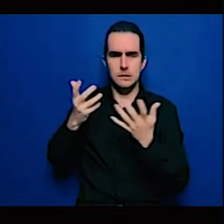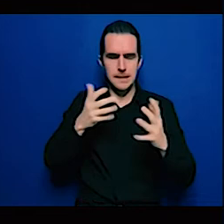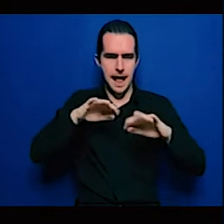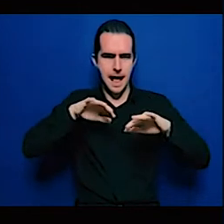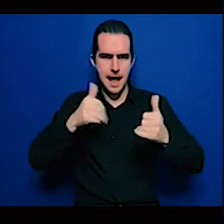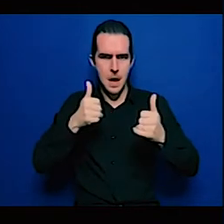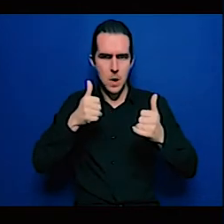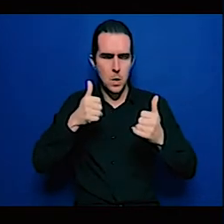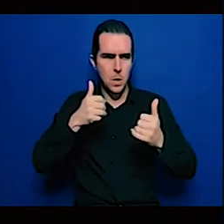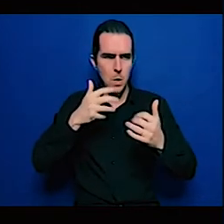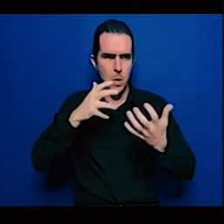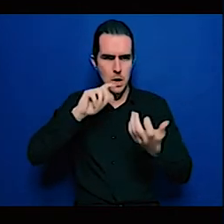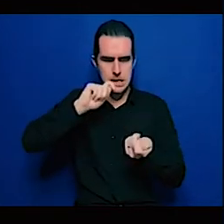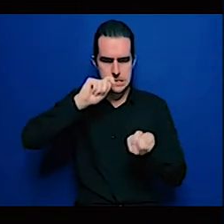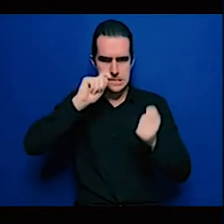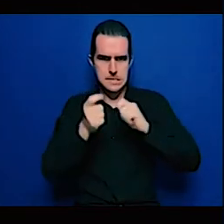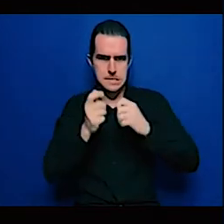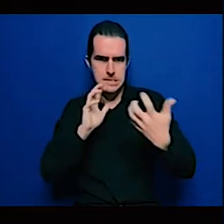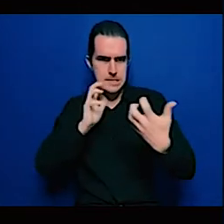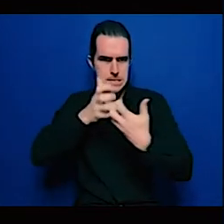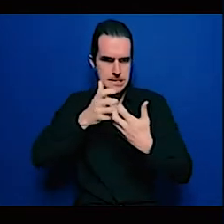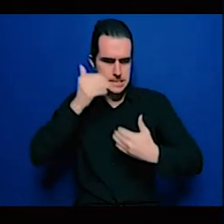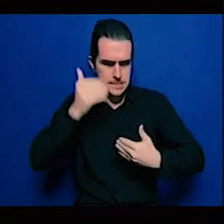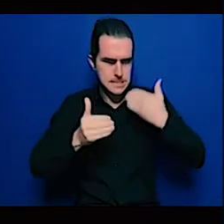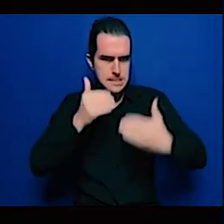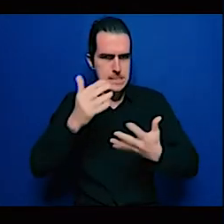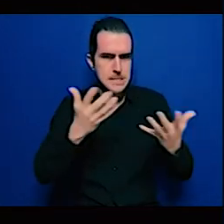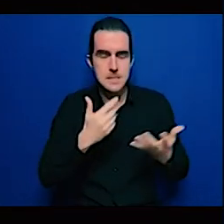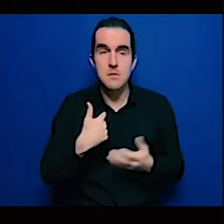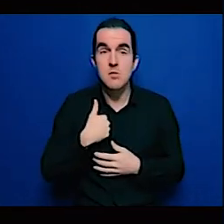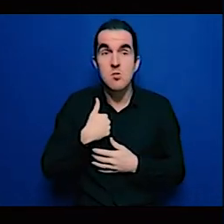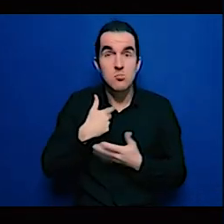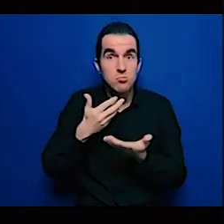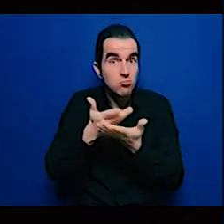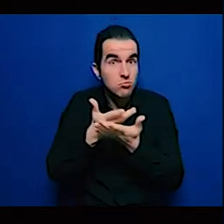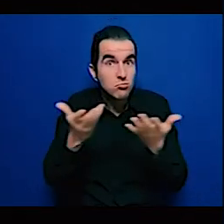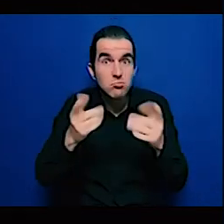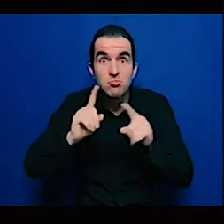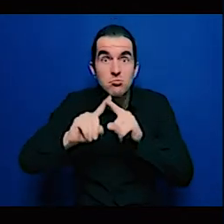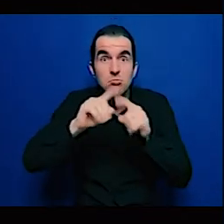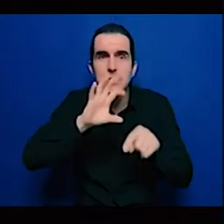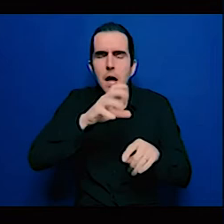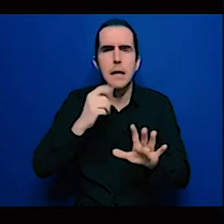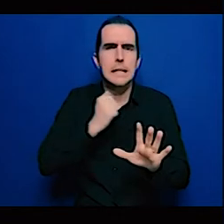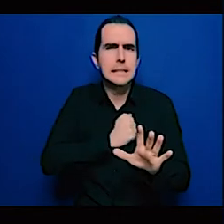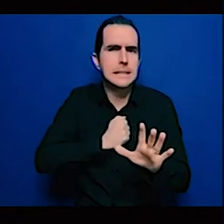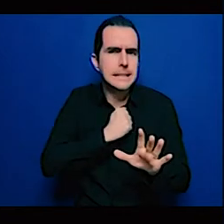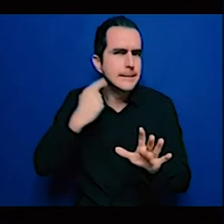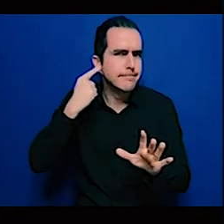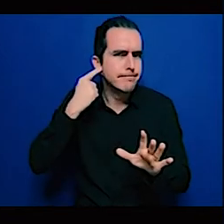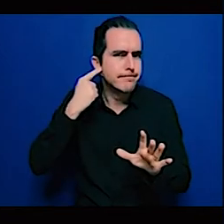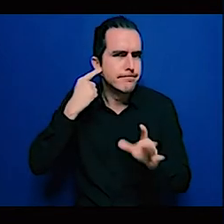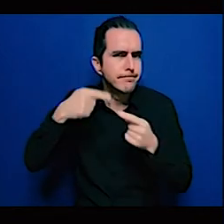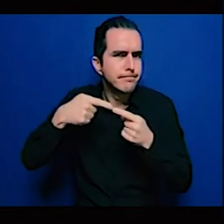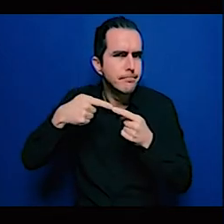I'm sorry but the sound quality is very poor it's very difficult to make out the speaker